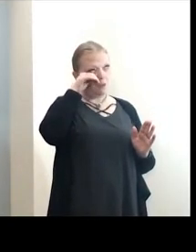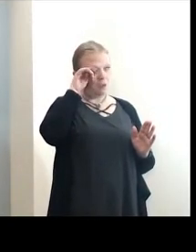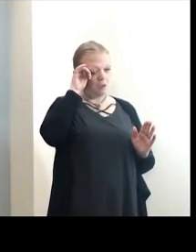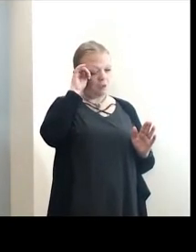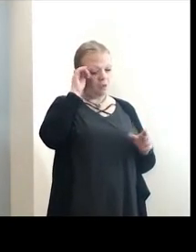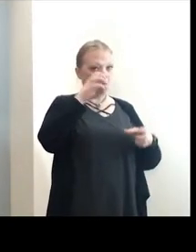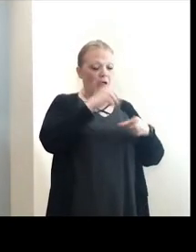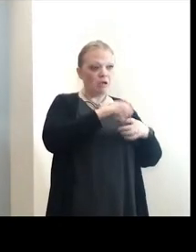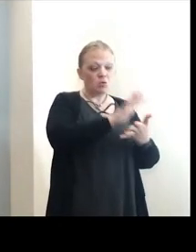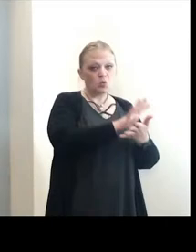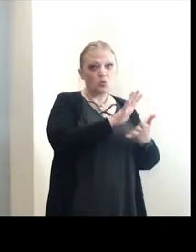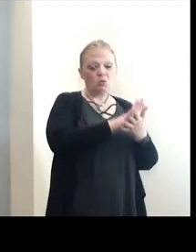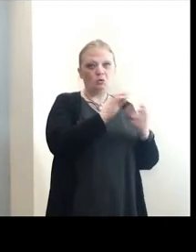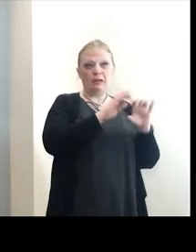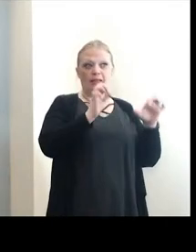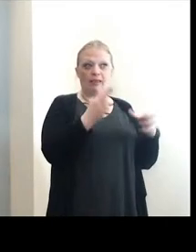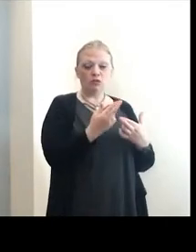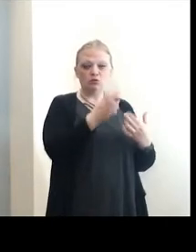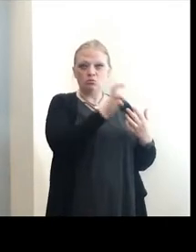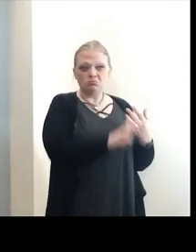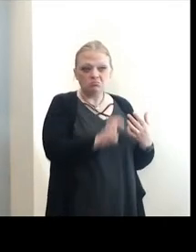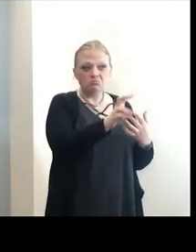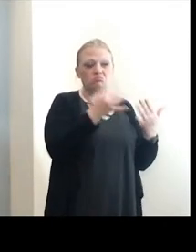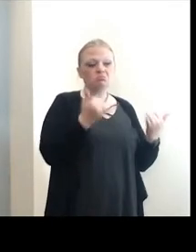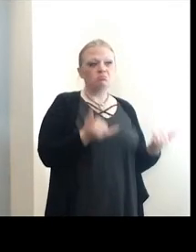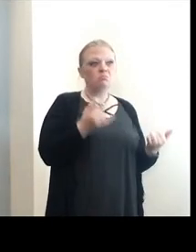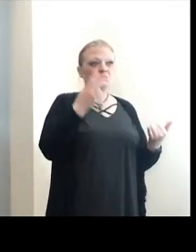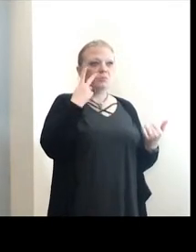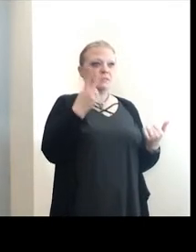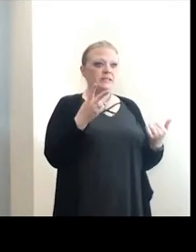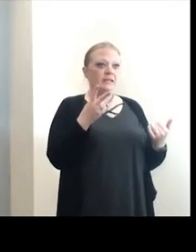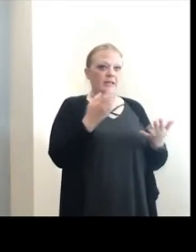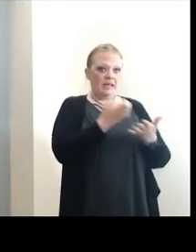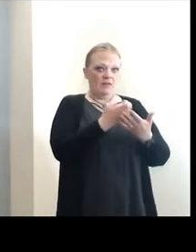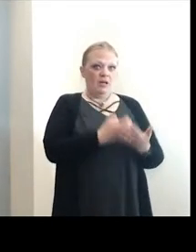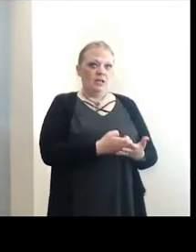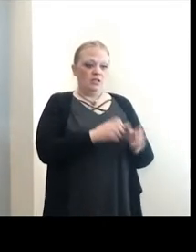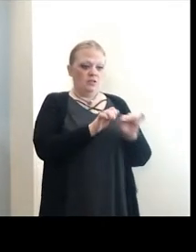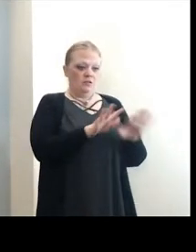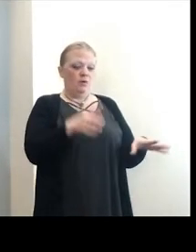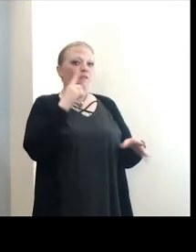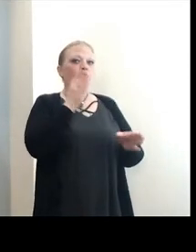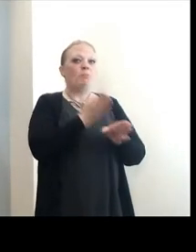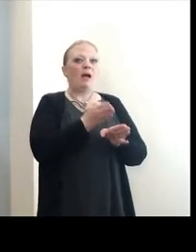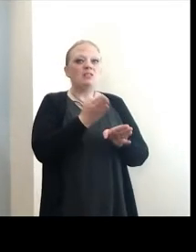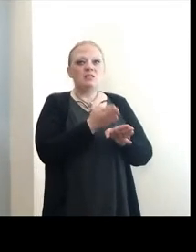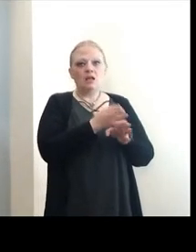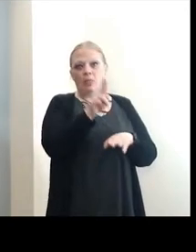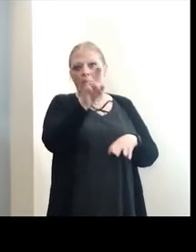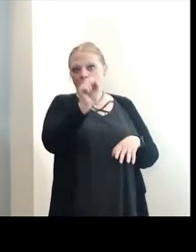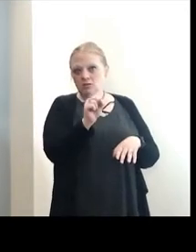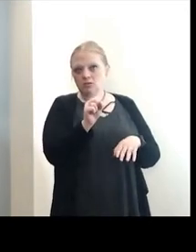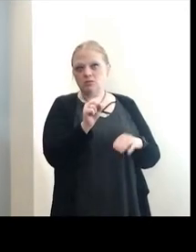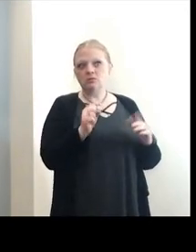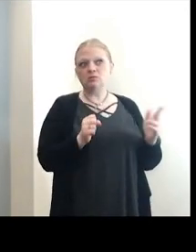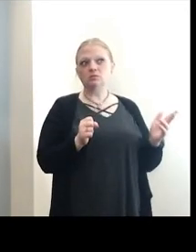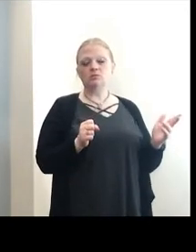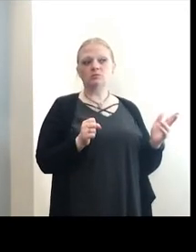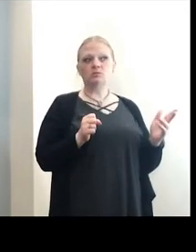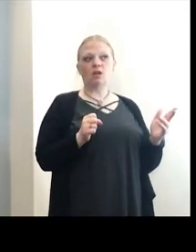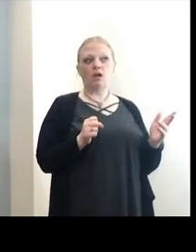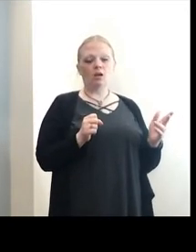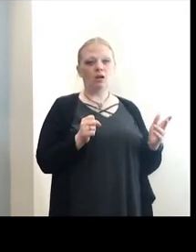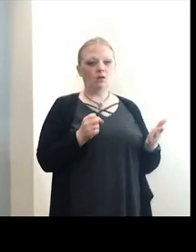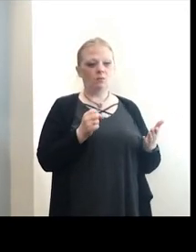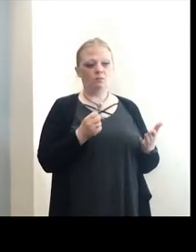school transmission evidence. Now we're starting to see some evidence of transmission in the buses. We've seen, you know, evidence of